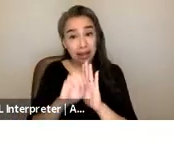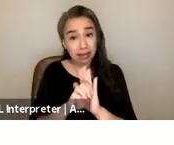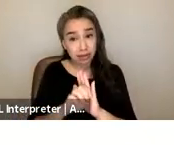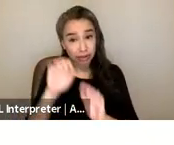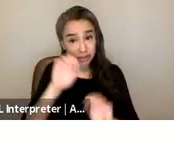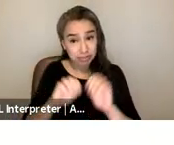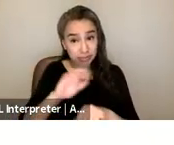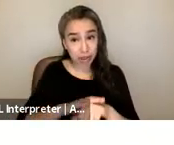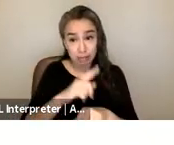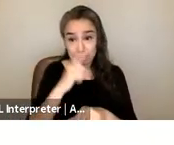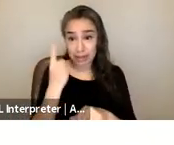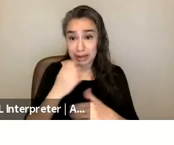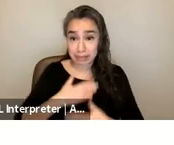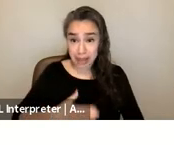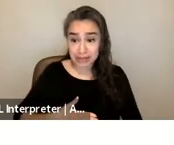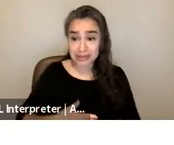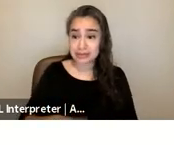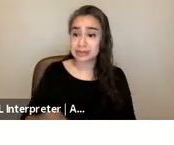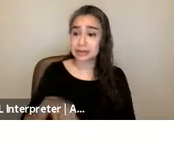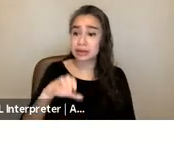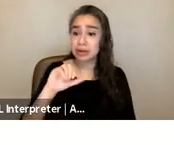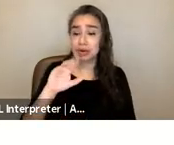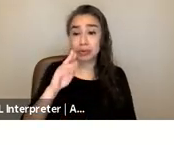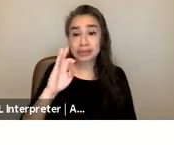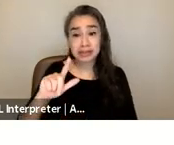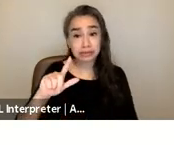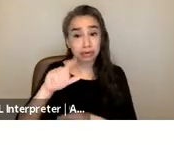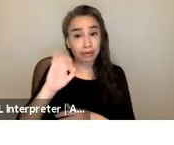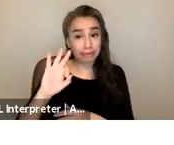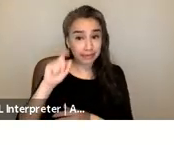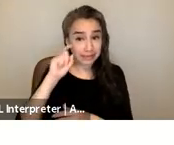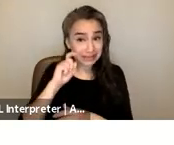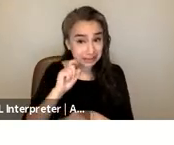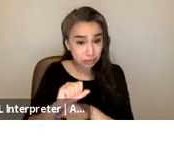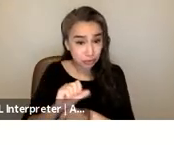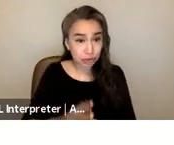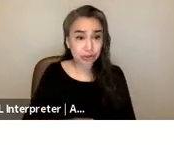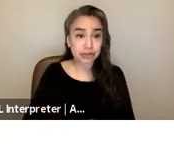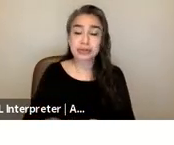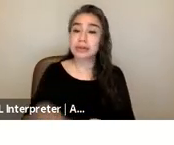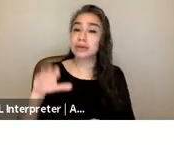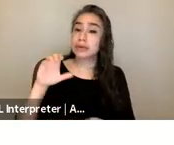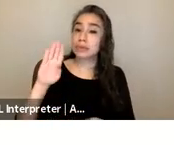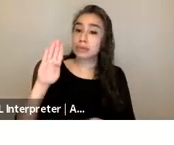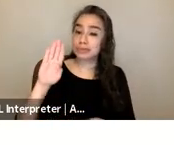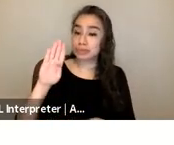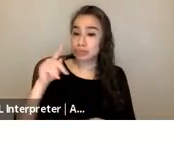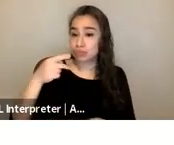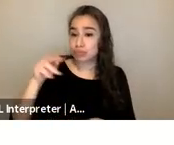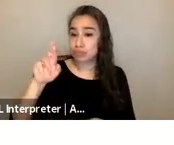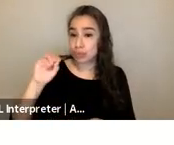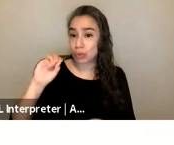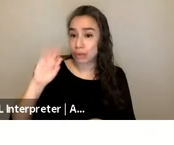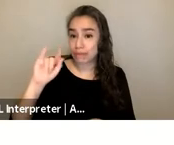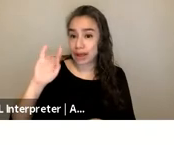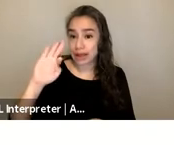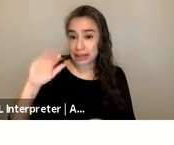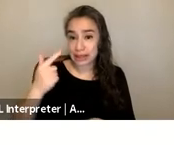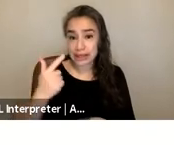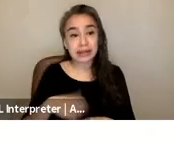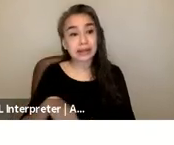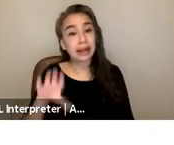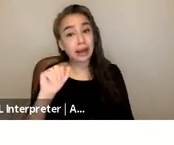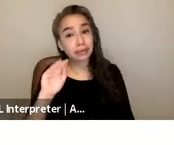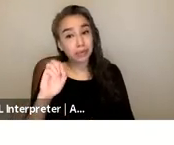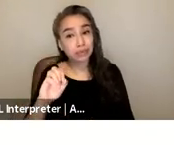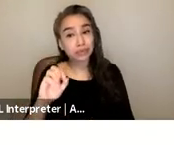criminalization of sex work which allows for racialized and gendered police profiling and abuse of transgender and cisgender women of color